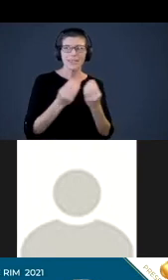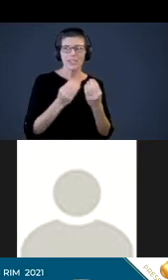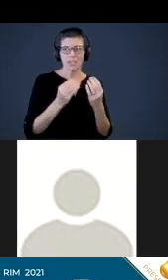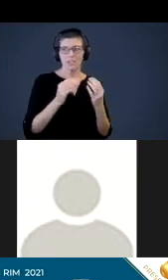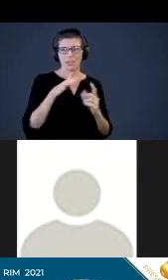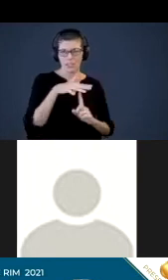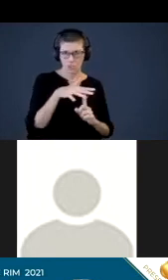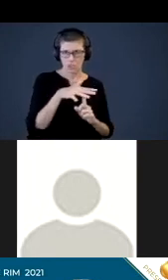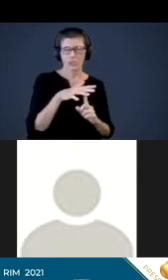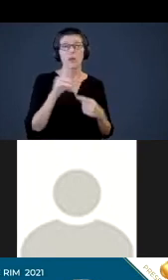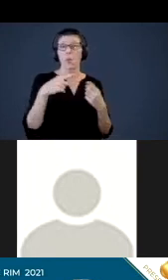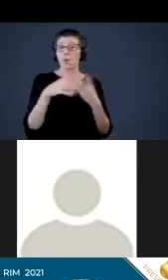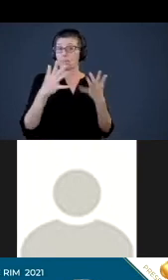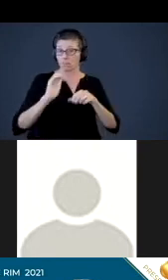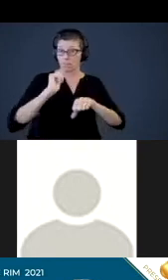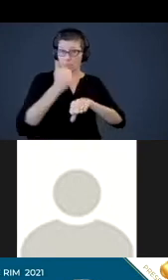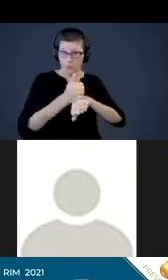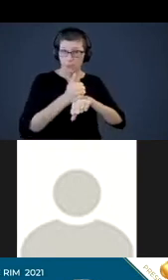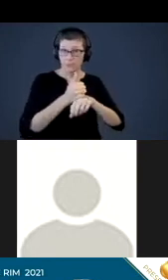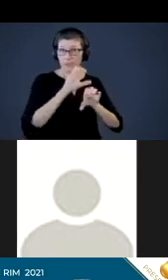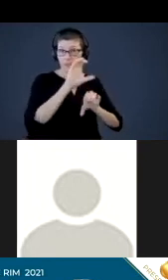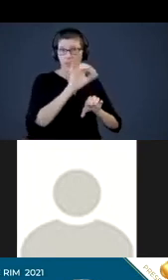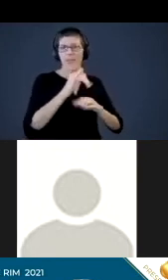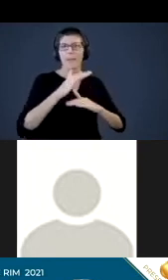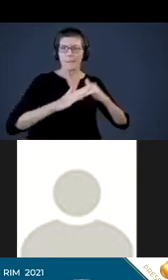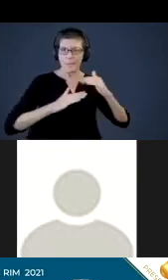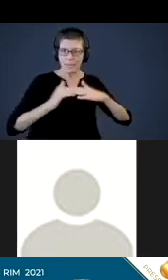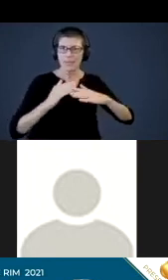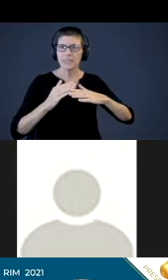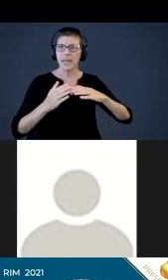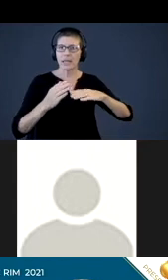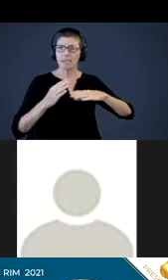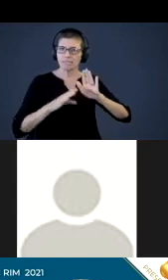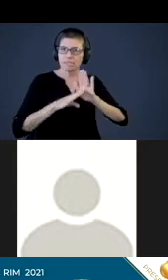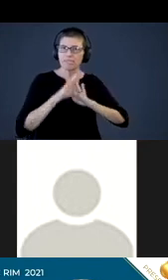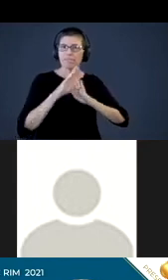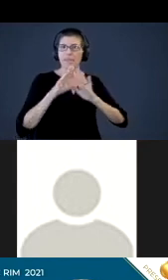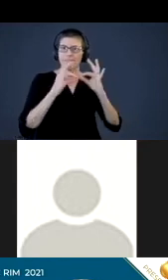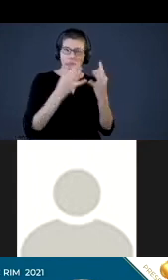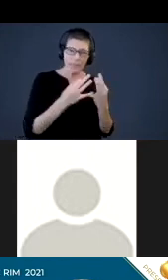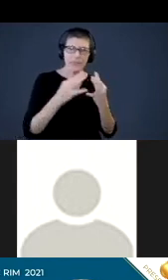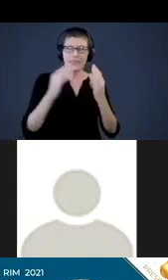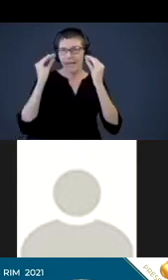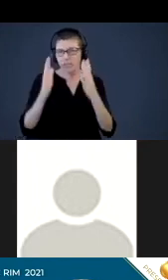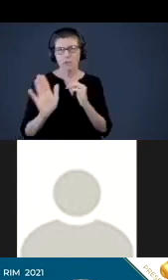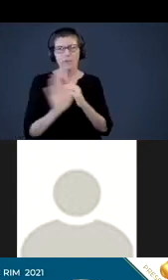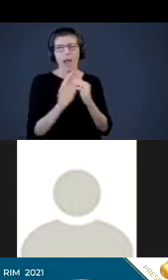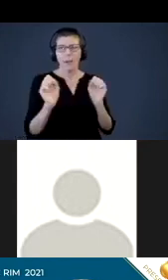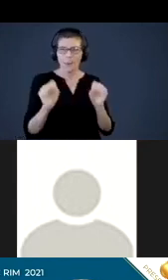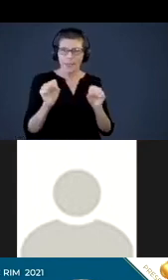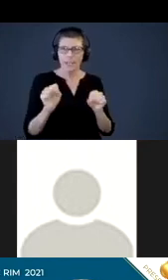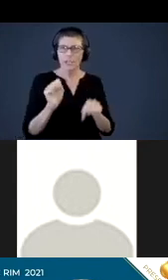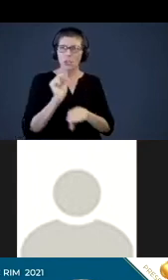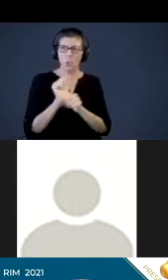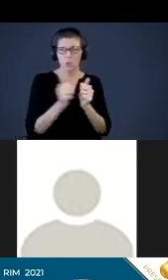Once these conditions are in place, it builds and enhances families and educators abilities to work with